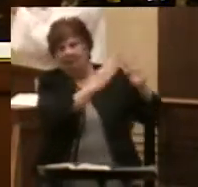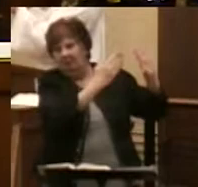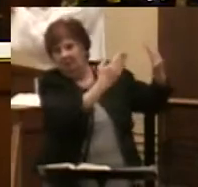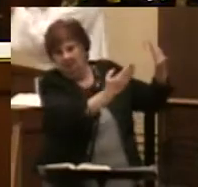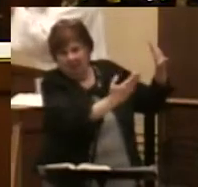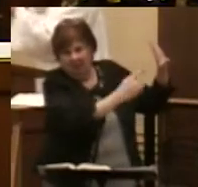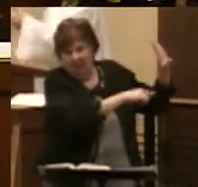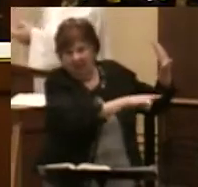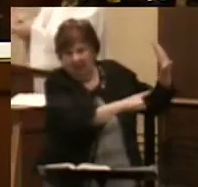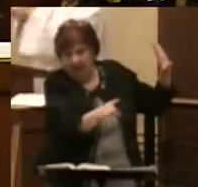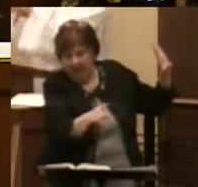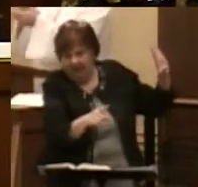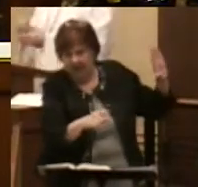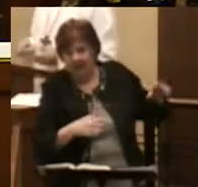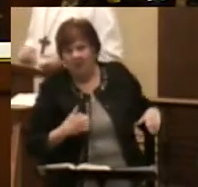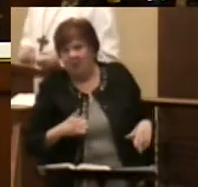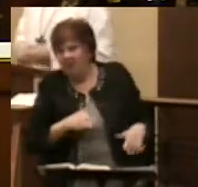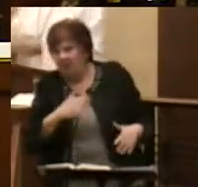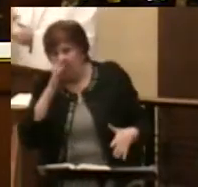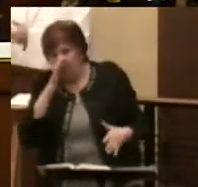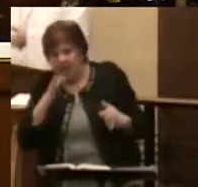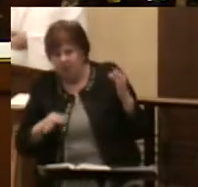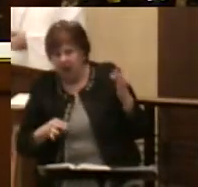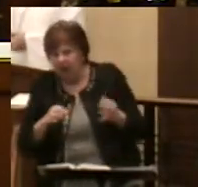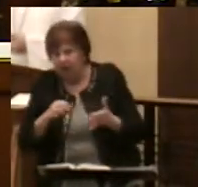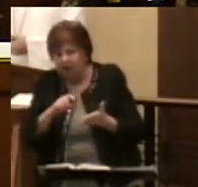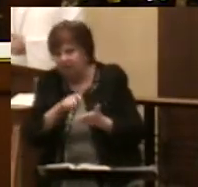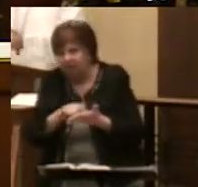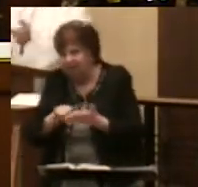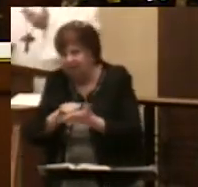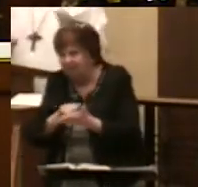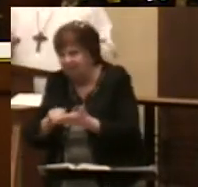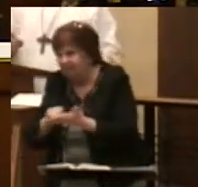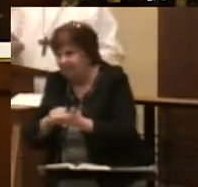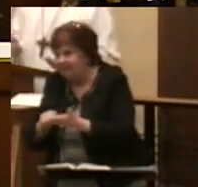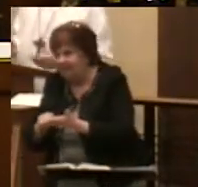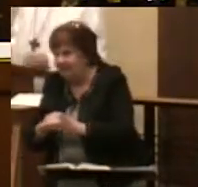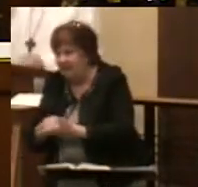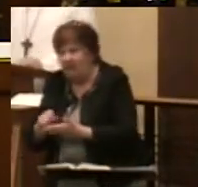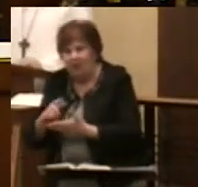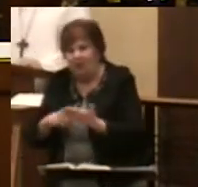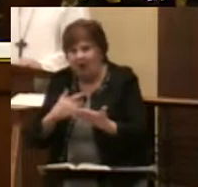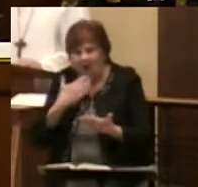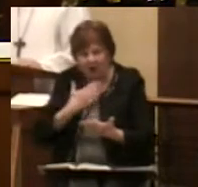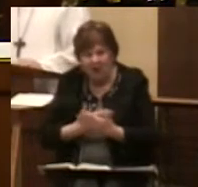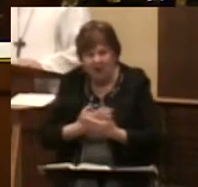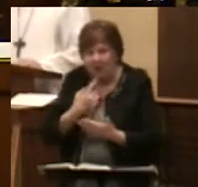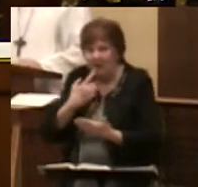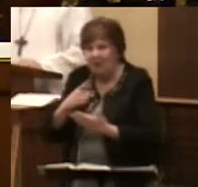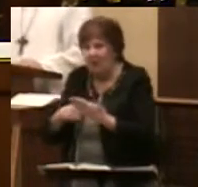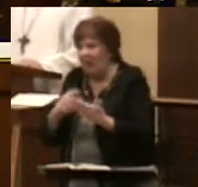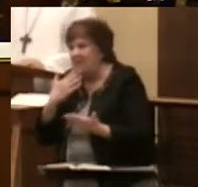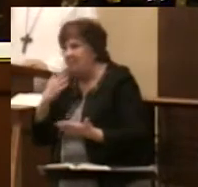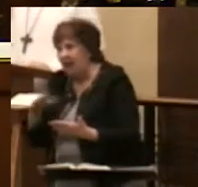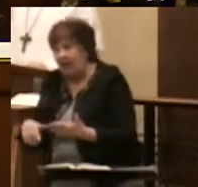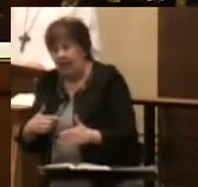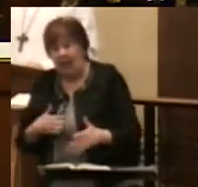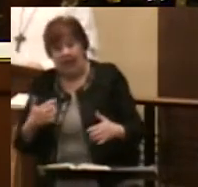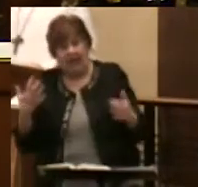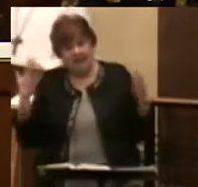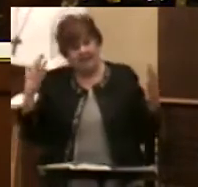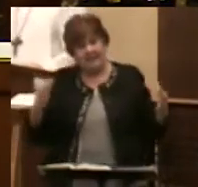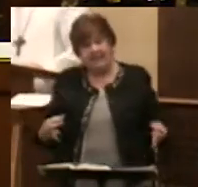pieces of paper and judge them and say what's good about them and what's not so good about them. I decided